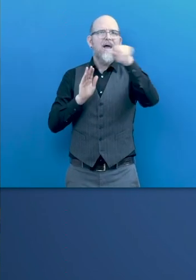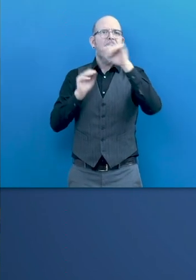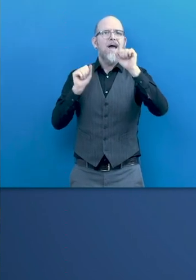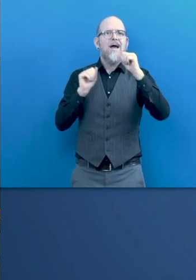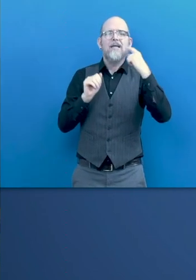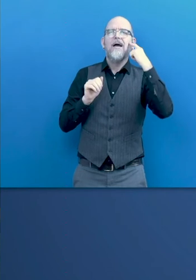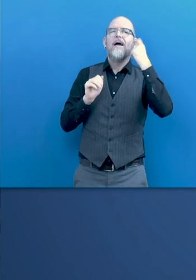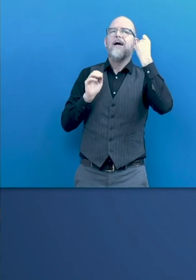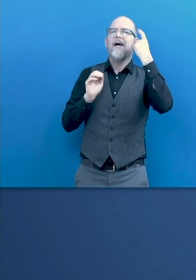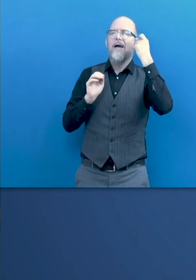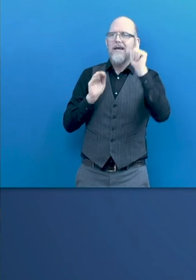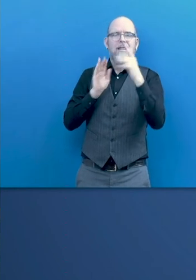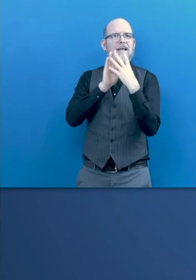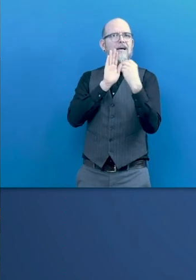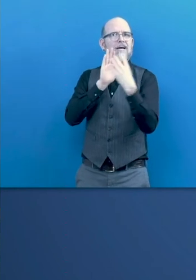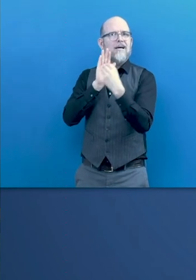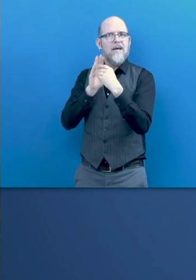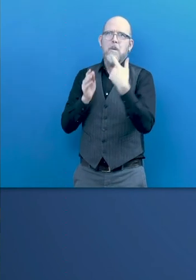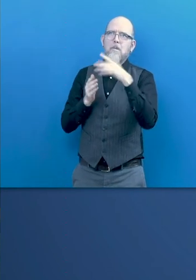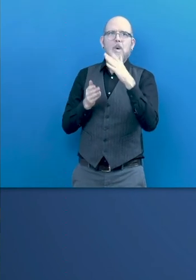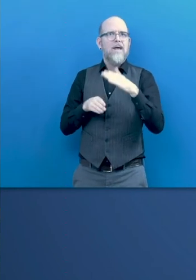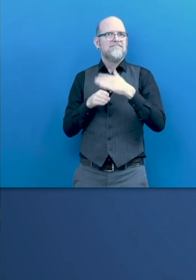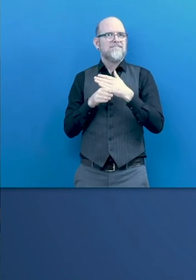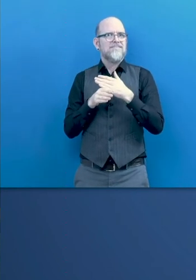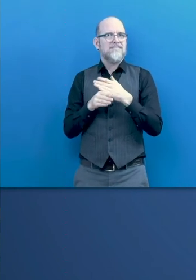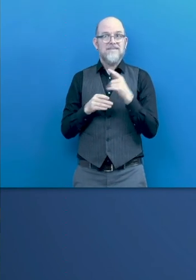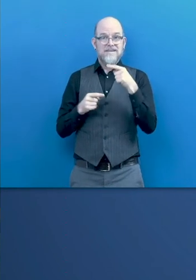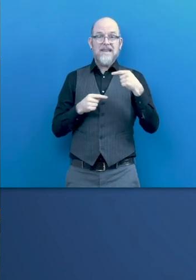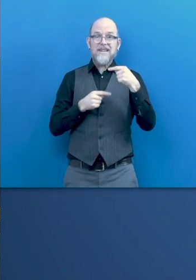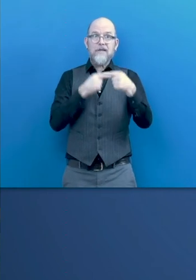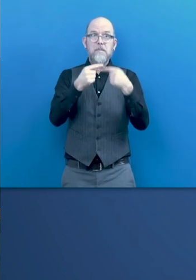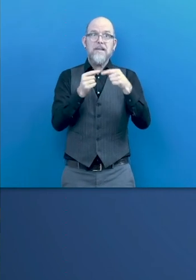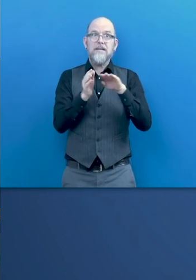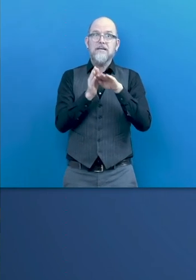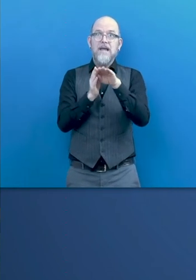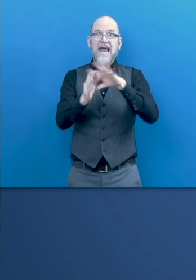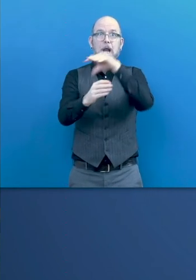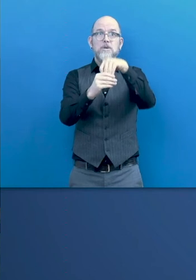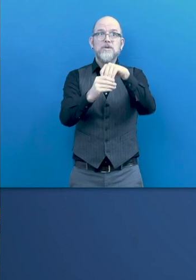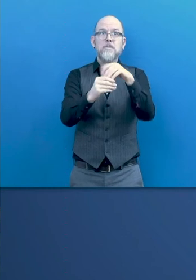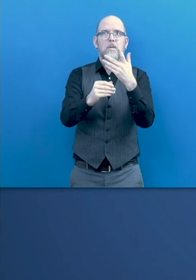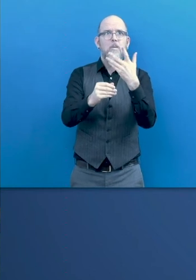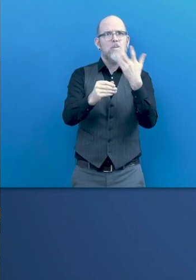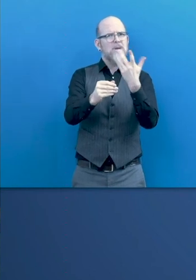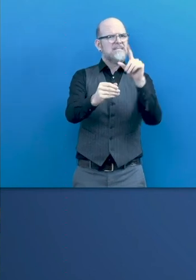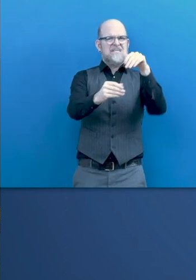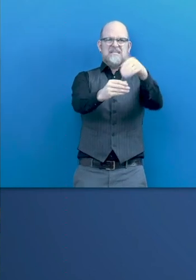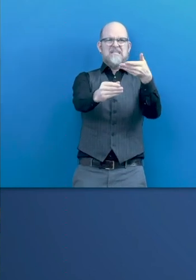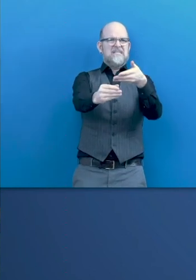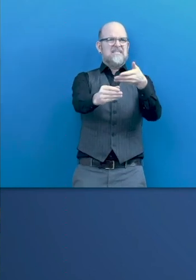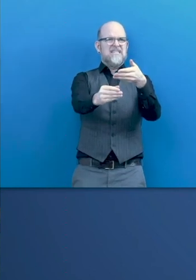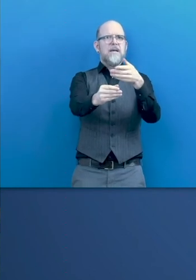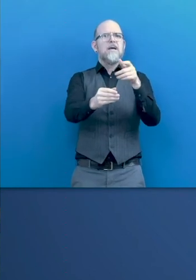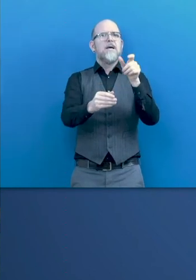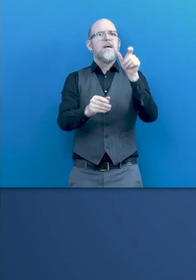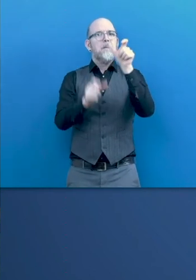terms, sustainable development, inclusion. What does it mean? And I think, you know, until you give people a helping